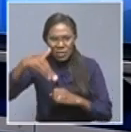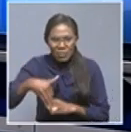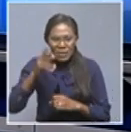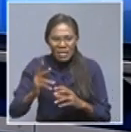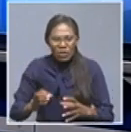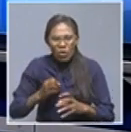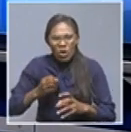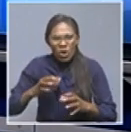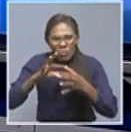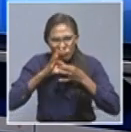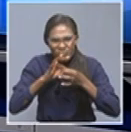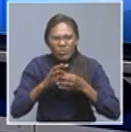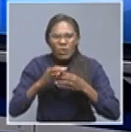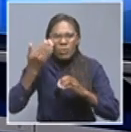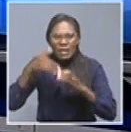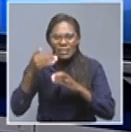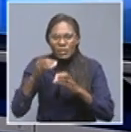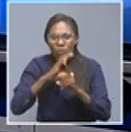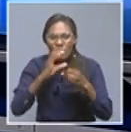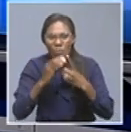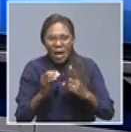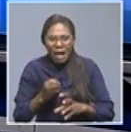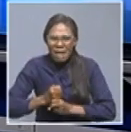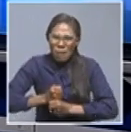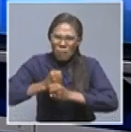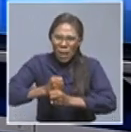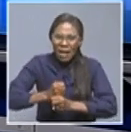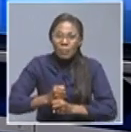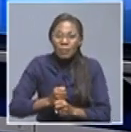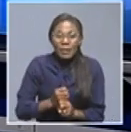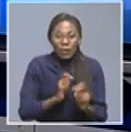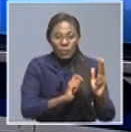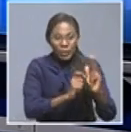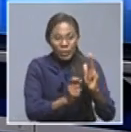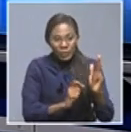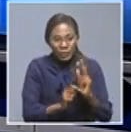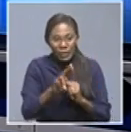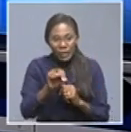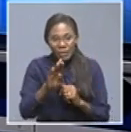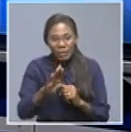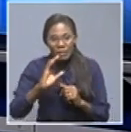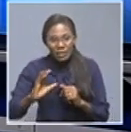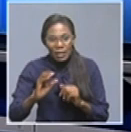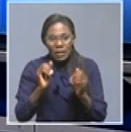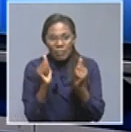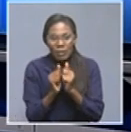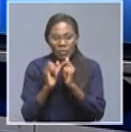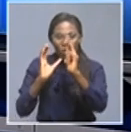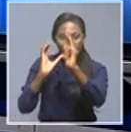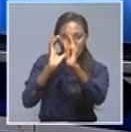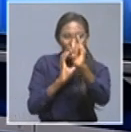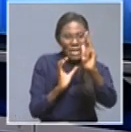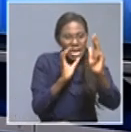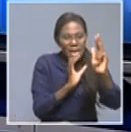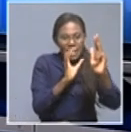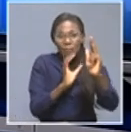cultures. Our reporter Dapanda Shouya and camera operator Eddie Enias now join us from Shakati with